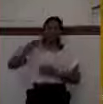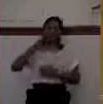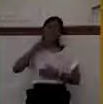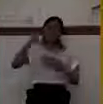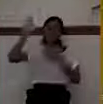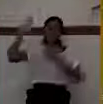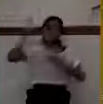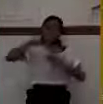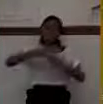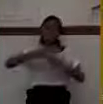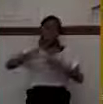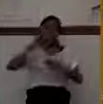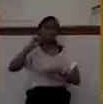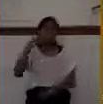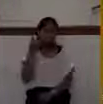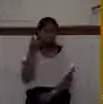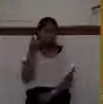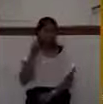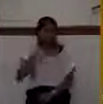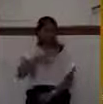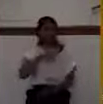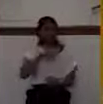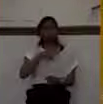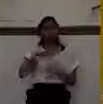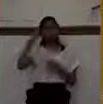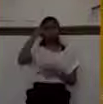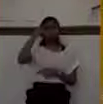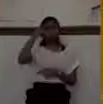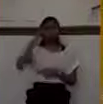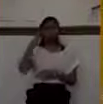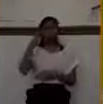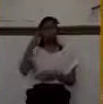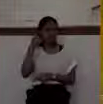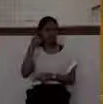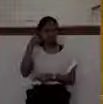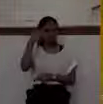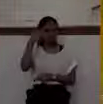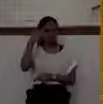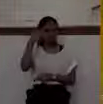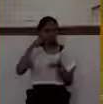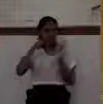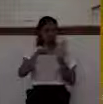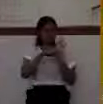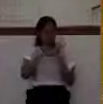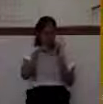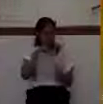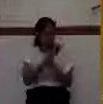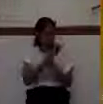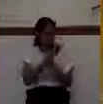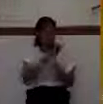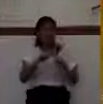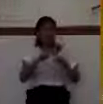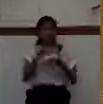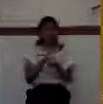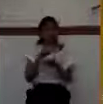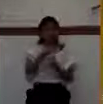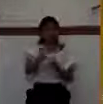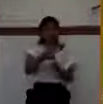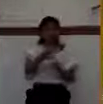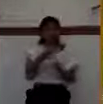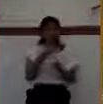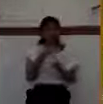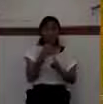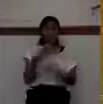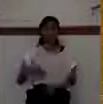Now, when we think about jealousy in our day, we have the tendency to think negatively on it. In fact, the dictionary definition is